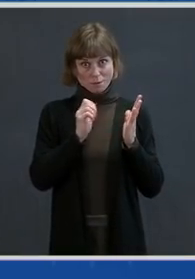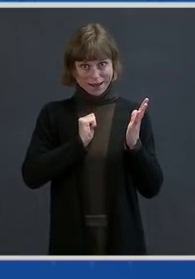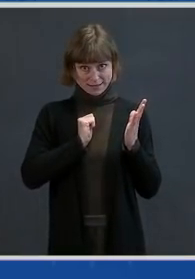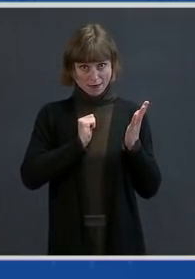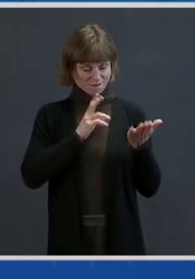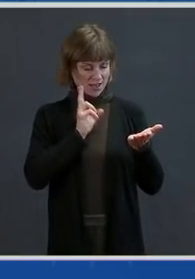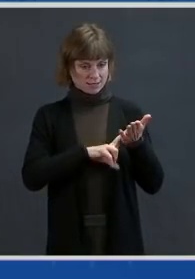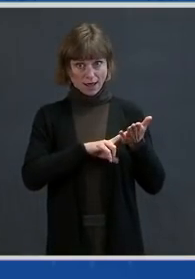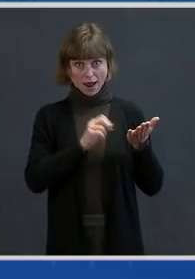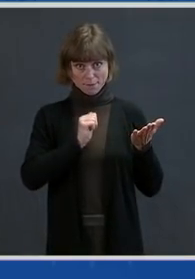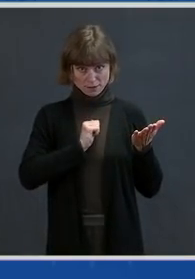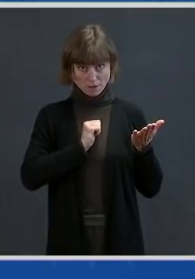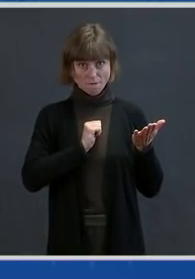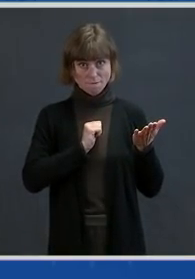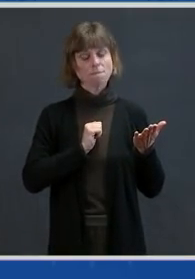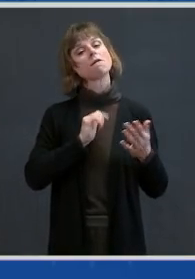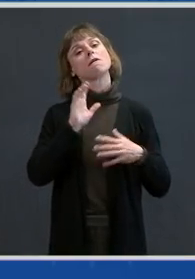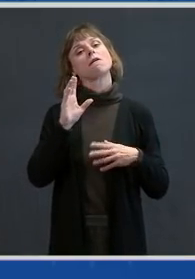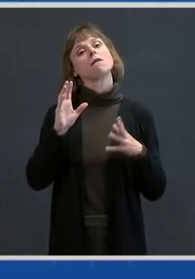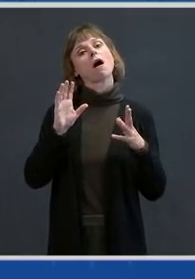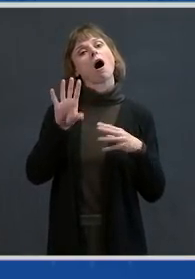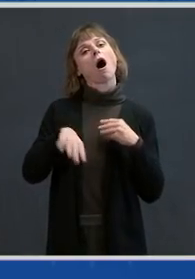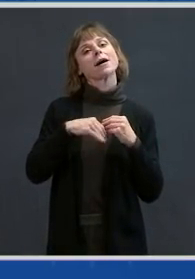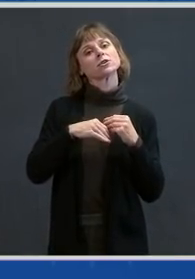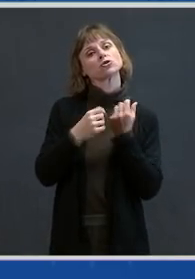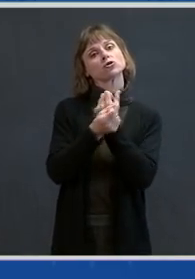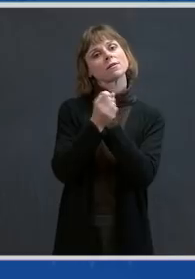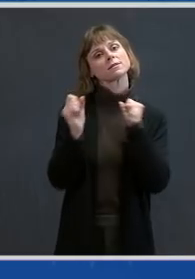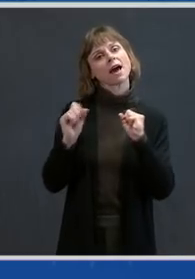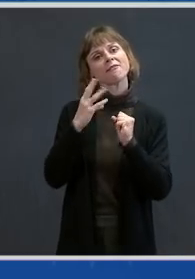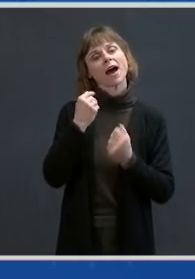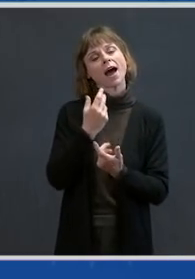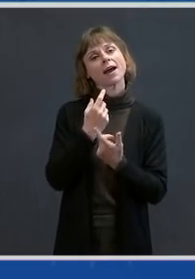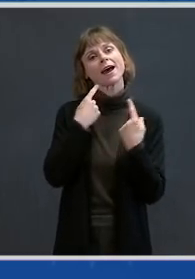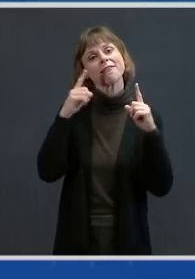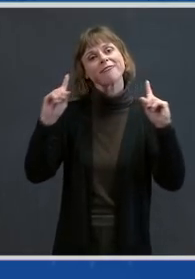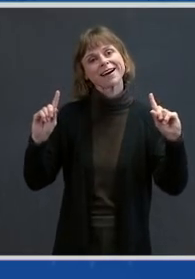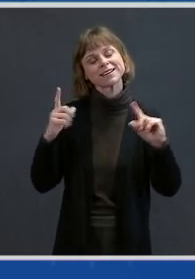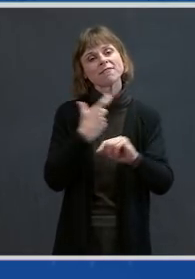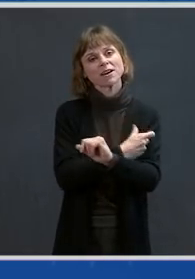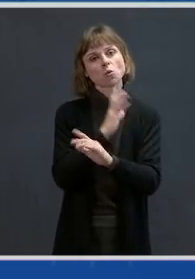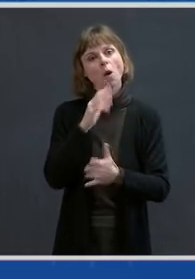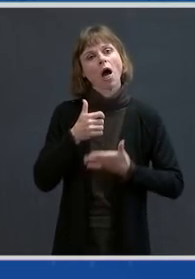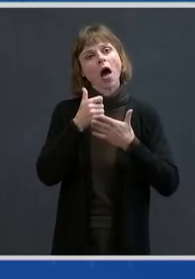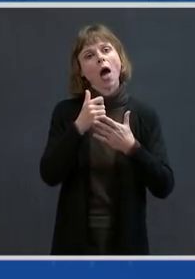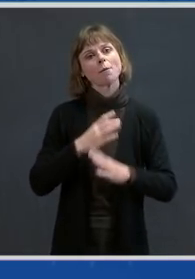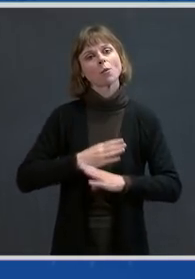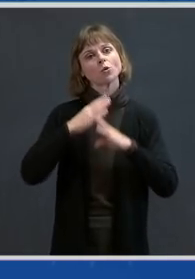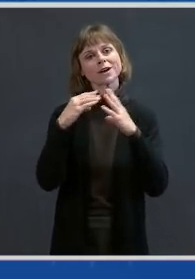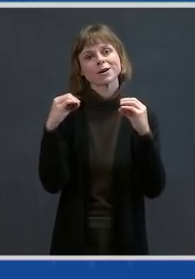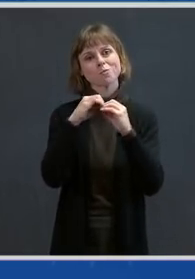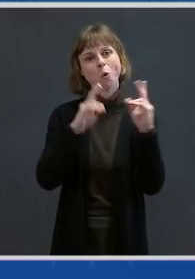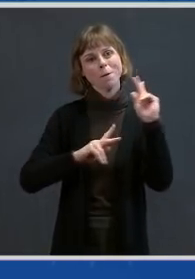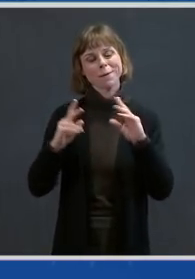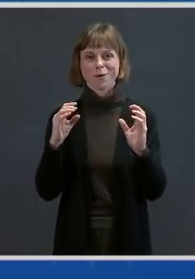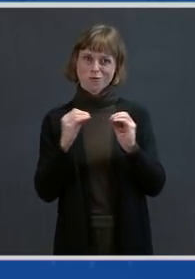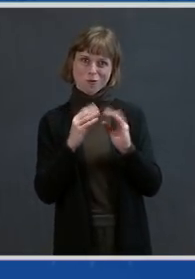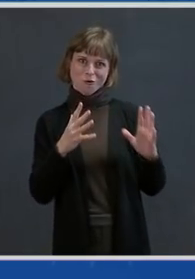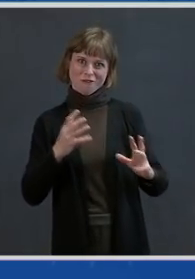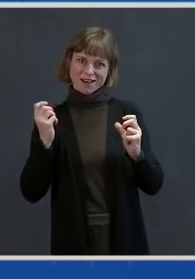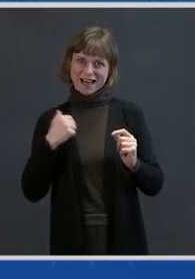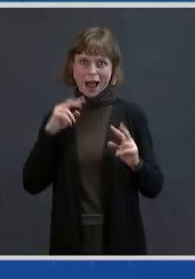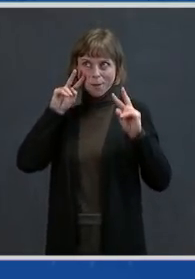additional safe and effective vaccine will help protect more people faster. I look forward to the ACIP discussion,